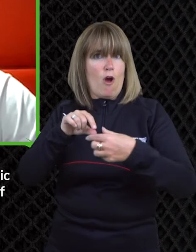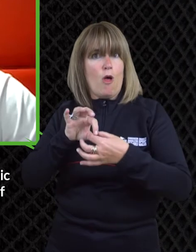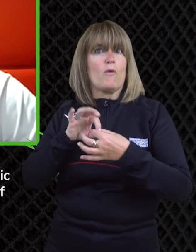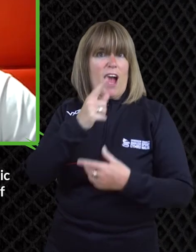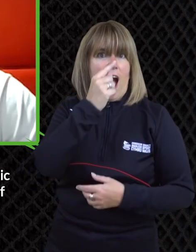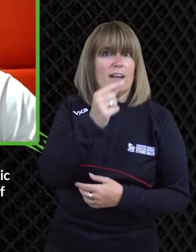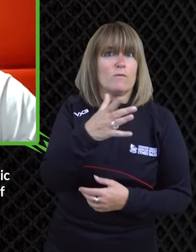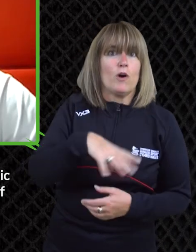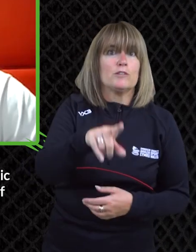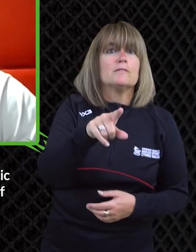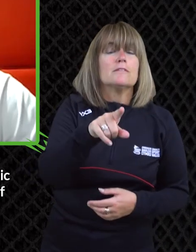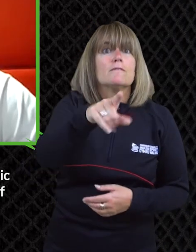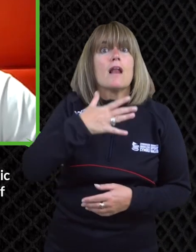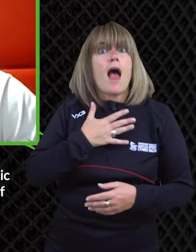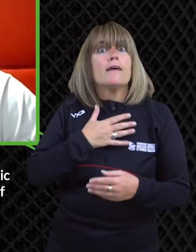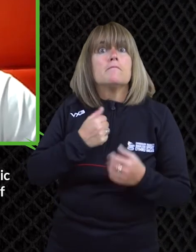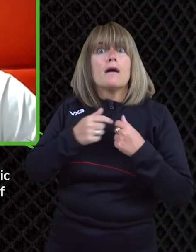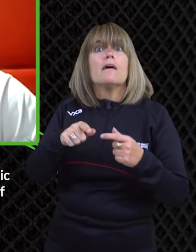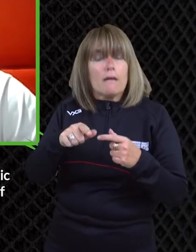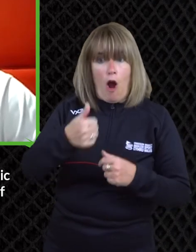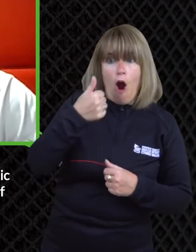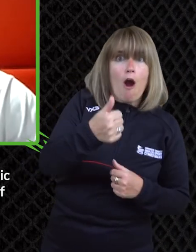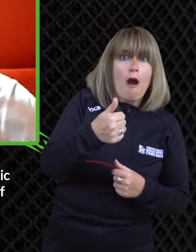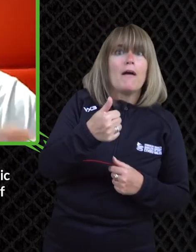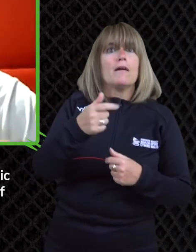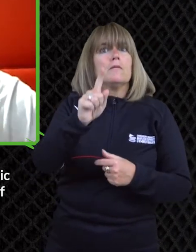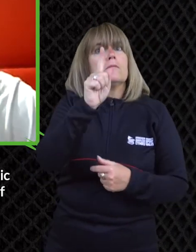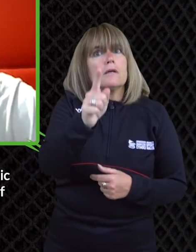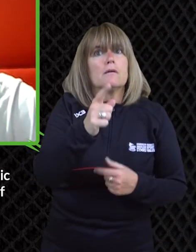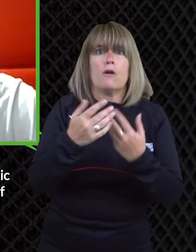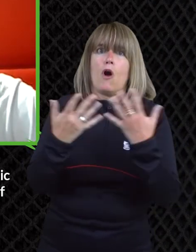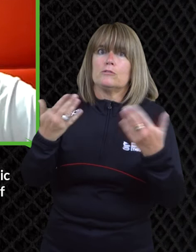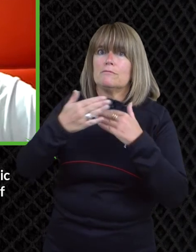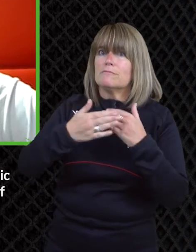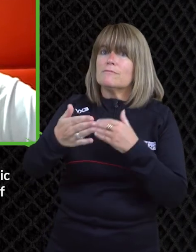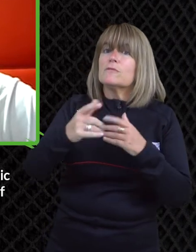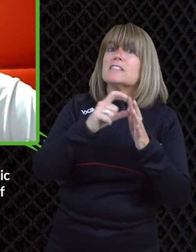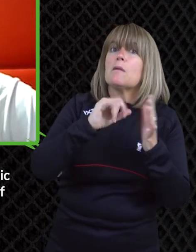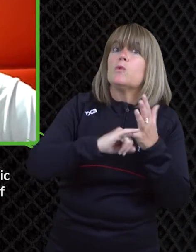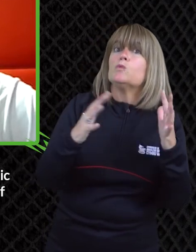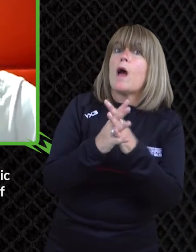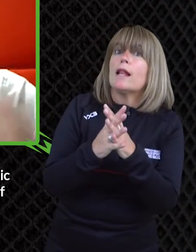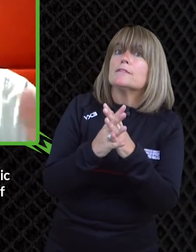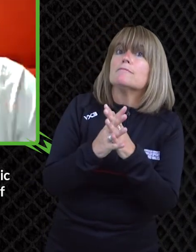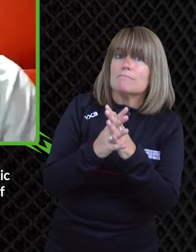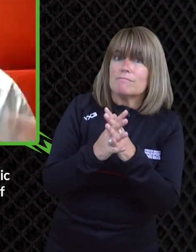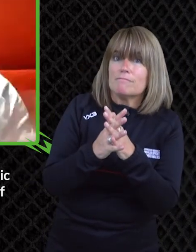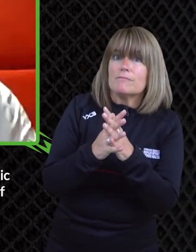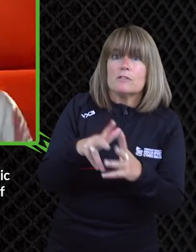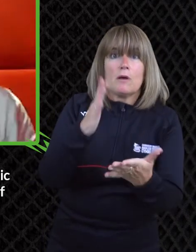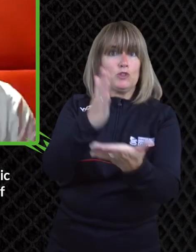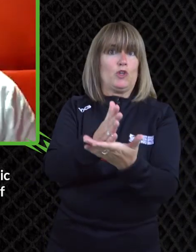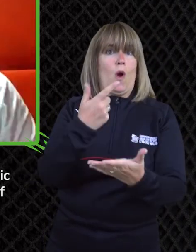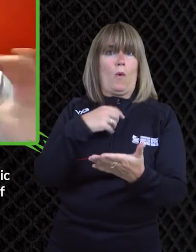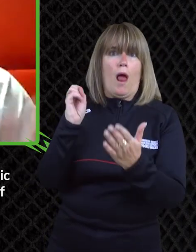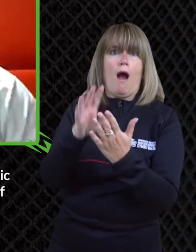-i-b-r-a-n-d-p-e-t-e-r um so if you follow me um that would be awesome and i'll ask the plug i don't want